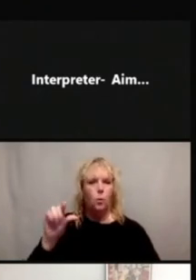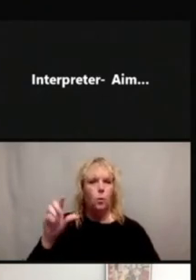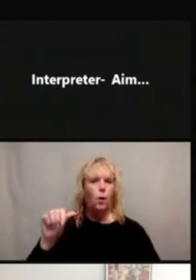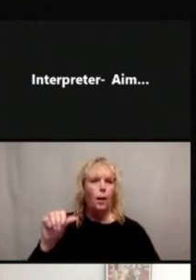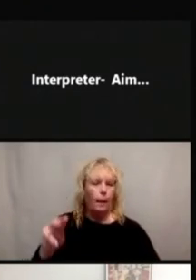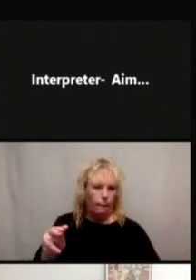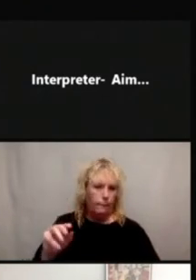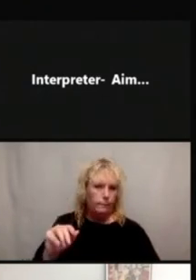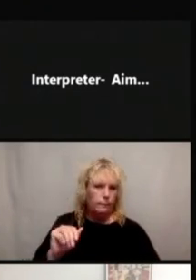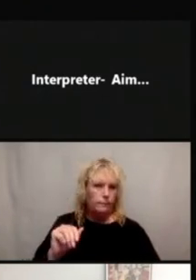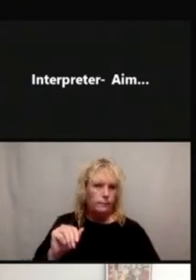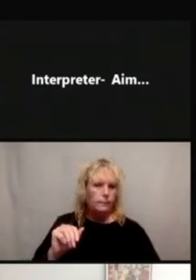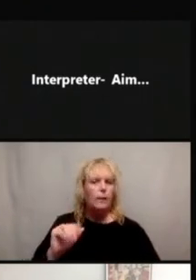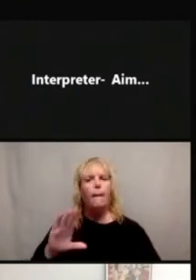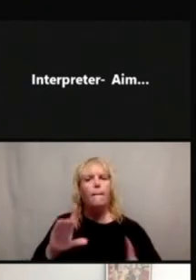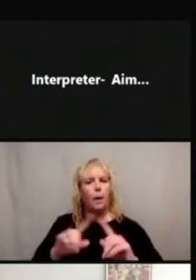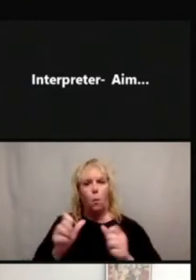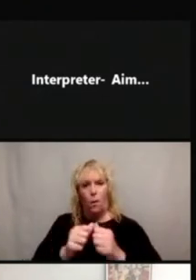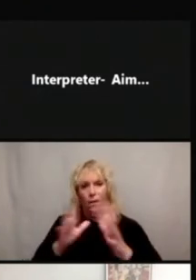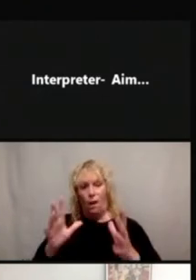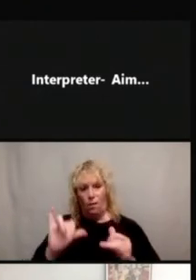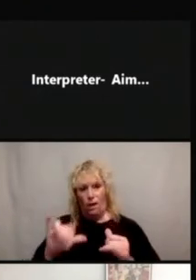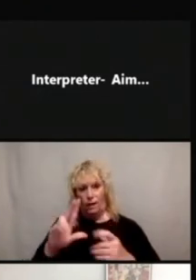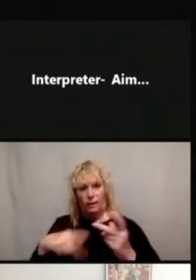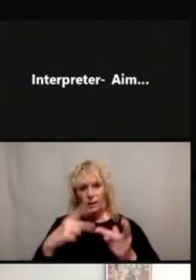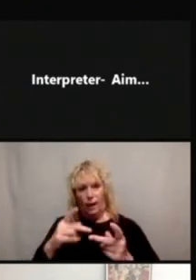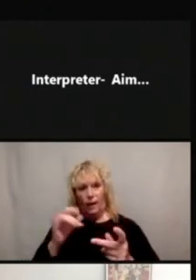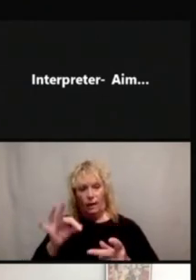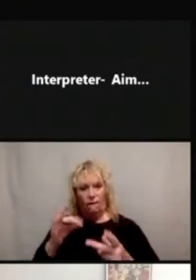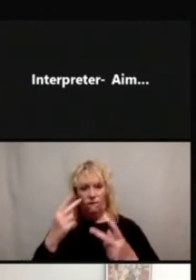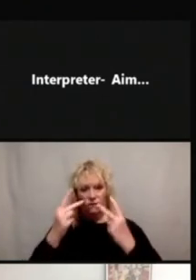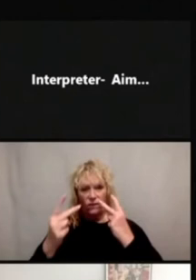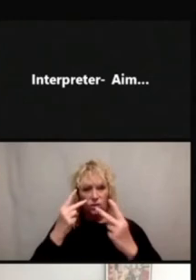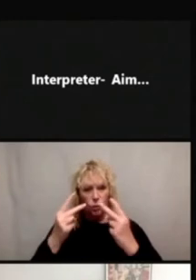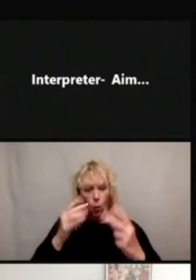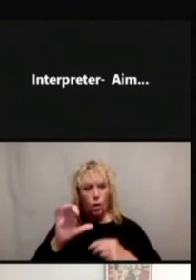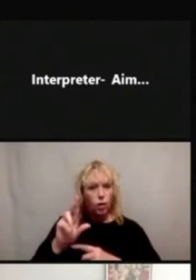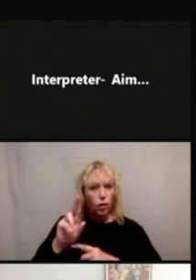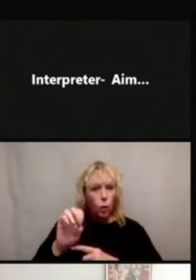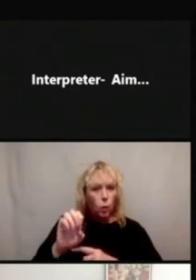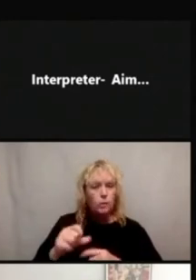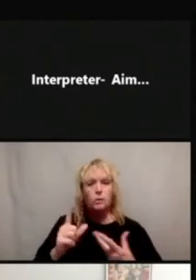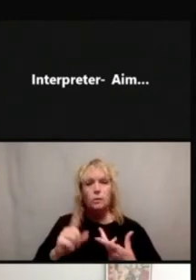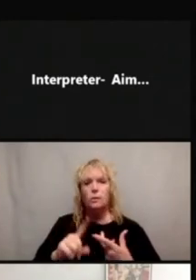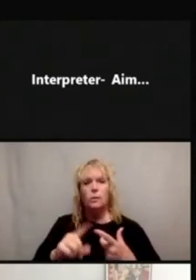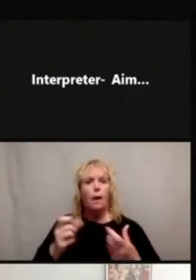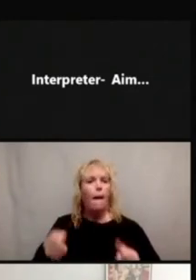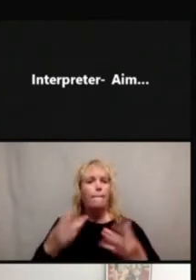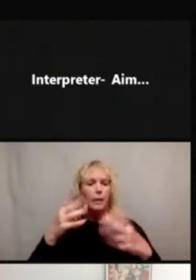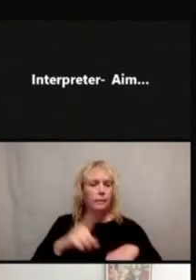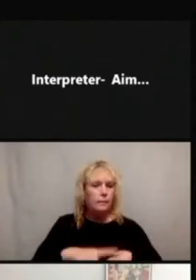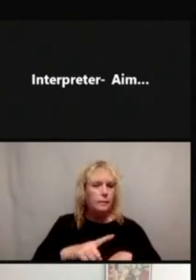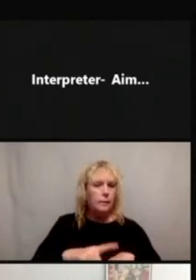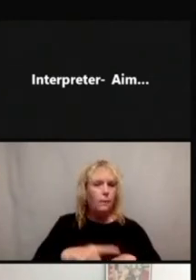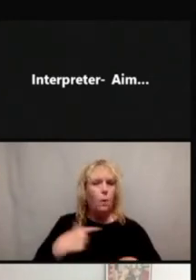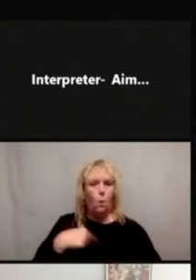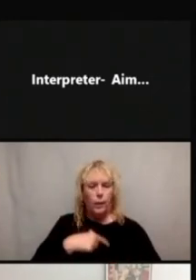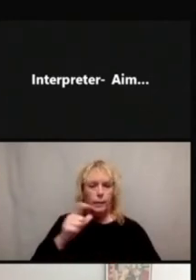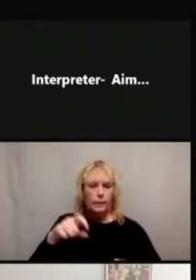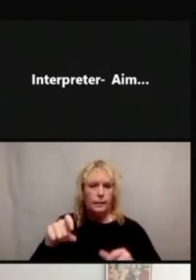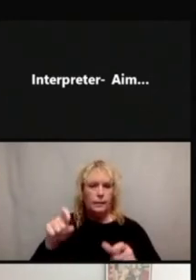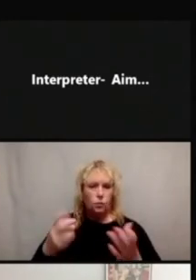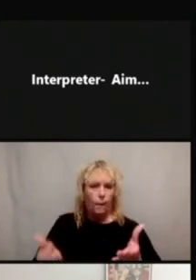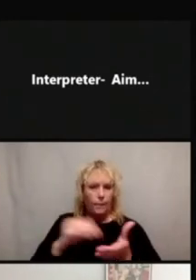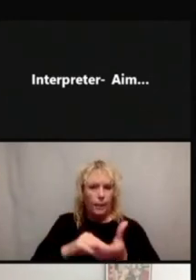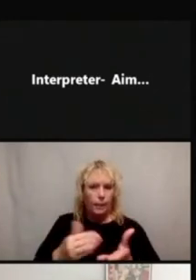So without those visual cues of saying this is a time or this is how many times you need to be repeating this, this.